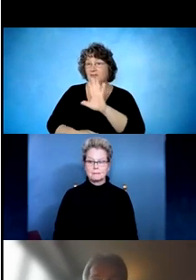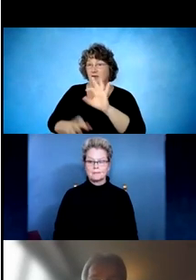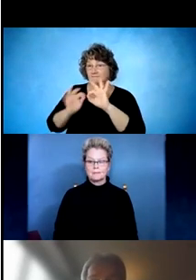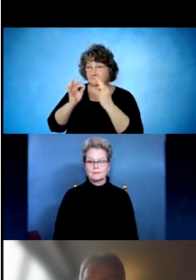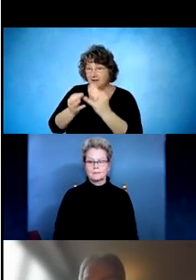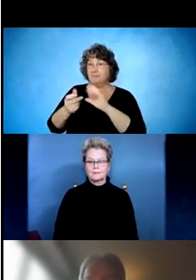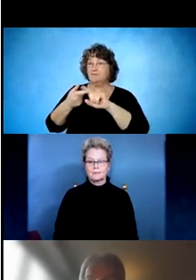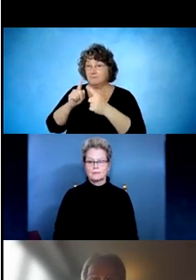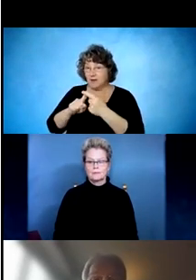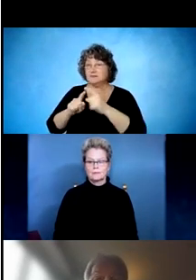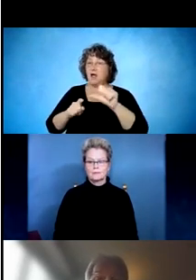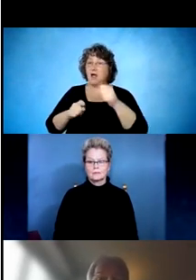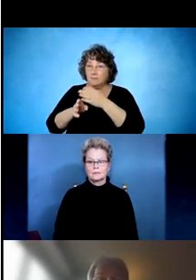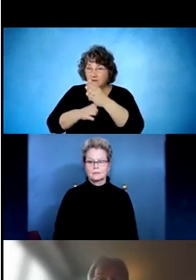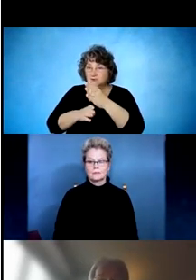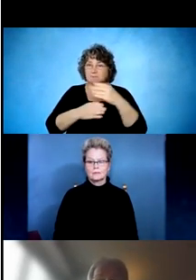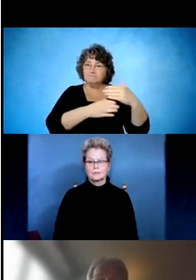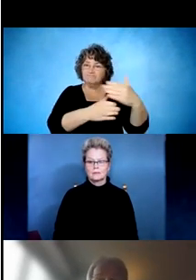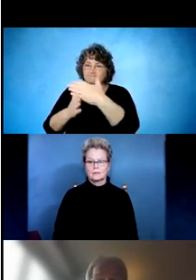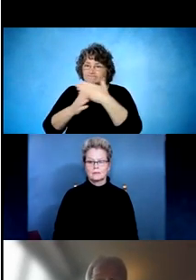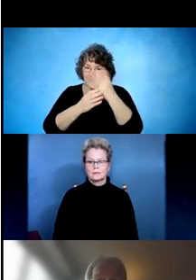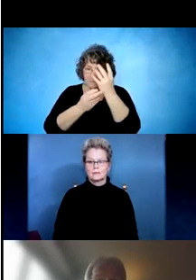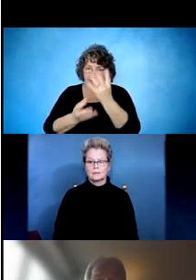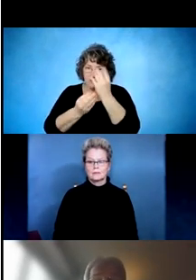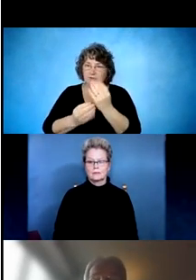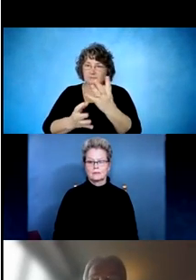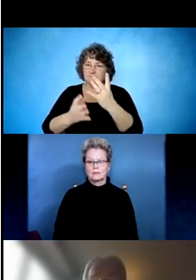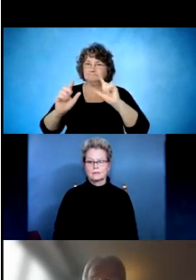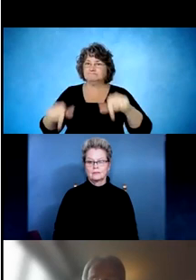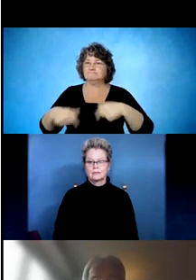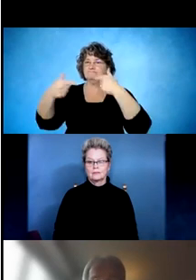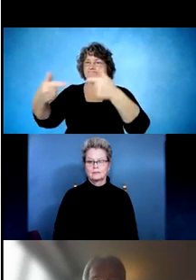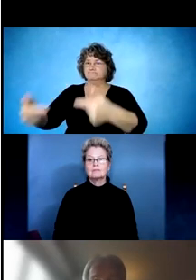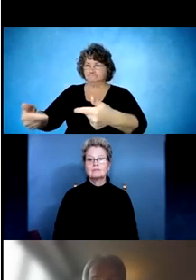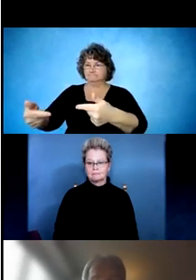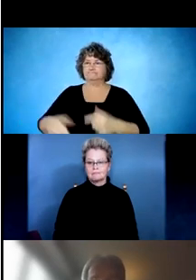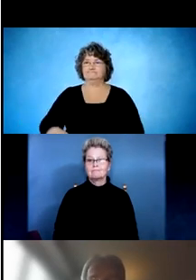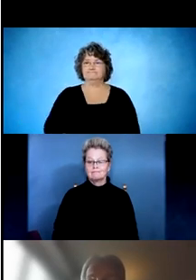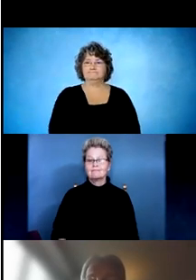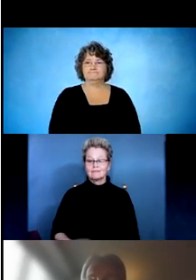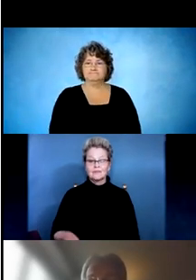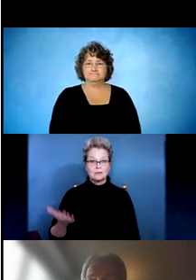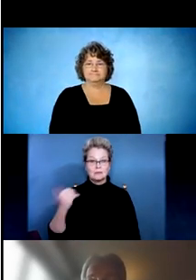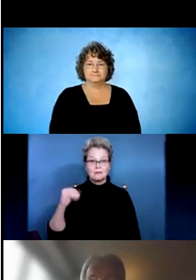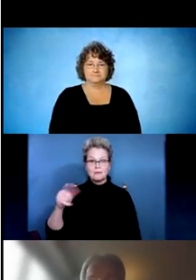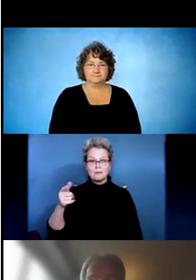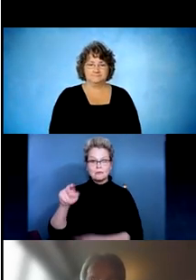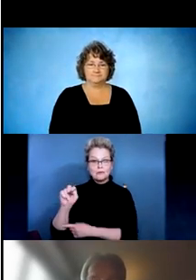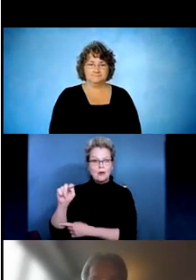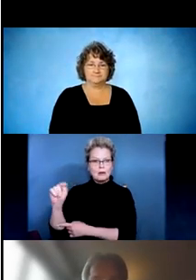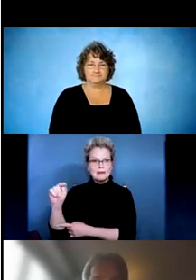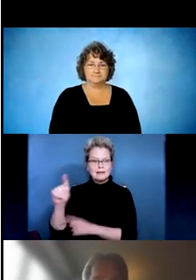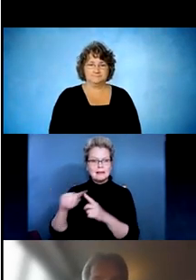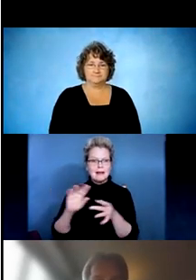researchers in this field. So as John T. mentioned in the introduction, there are 14 centers